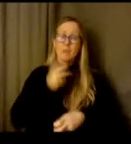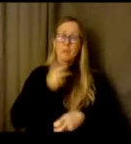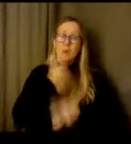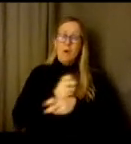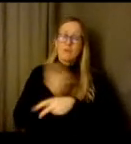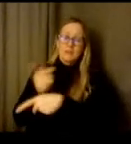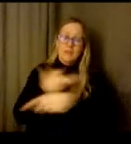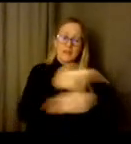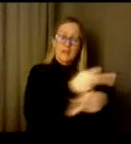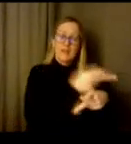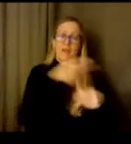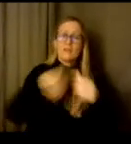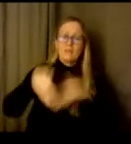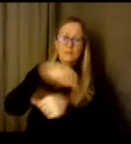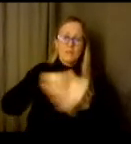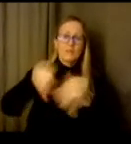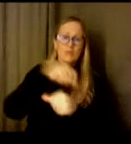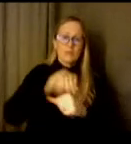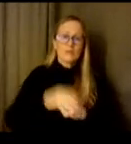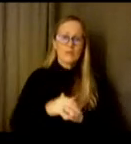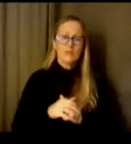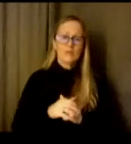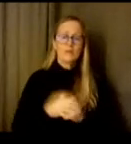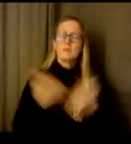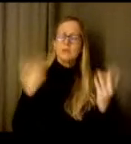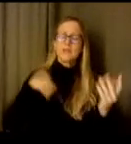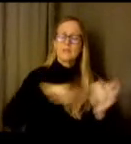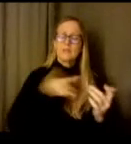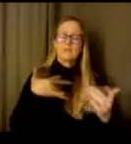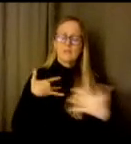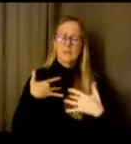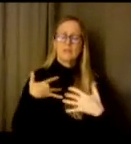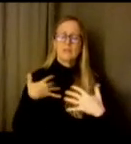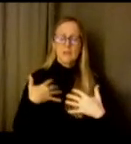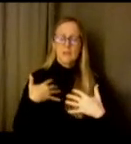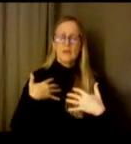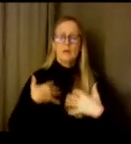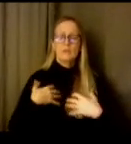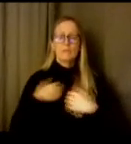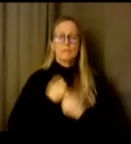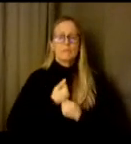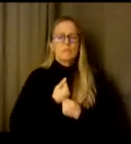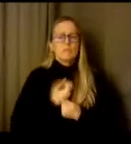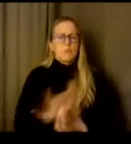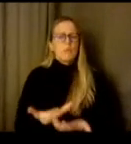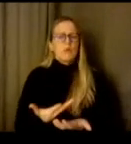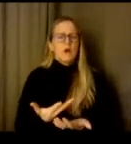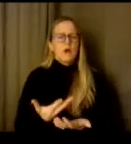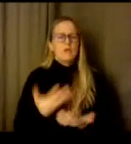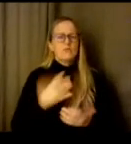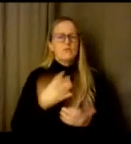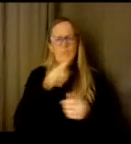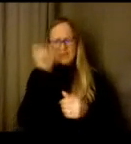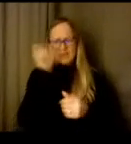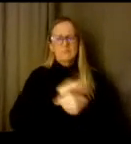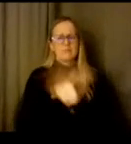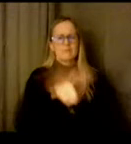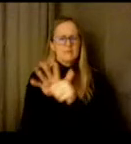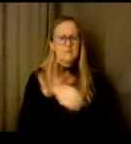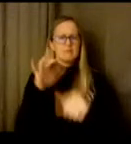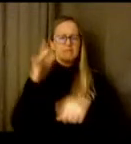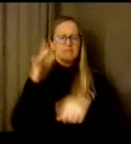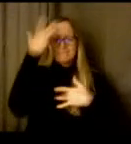effects of the pandemic, mental health needs and accessing support can look different for everyone and it can look different across